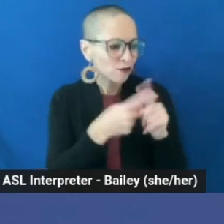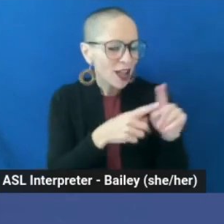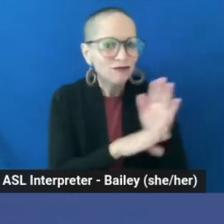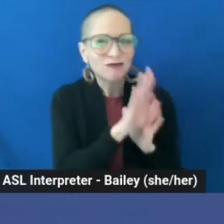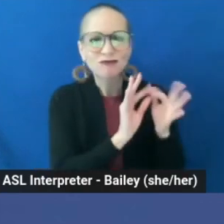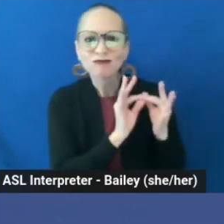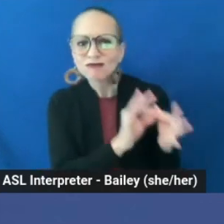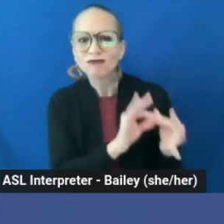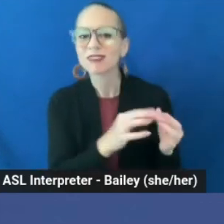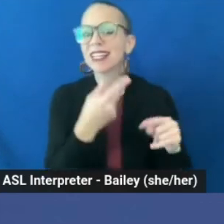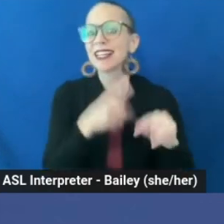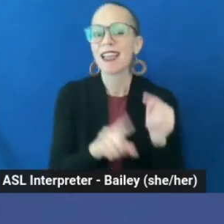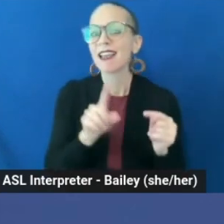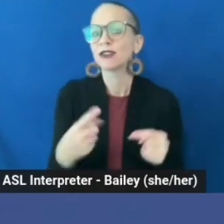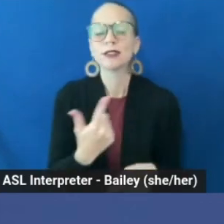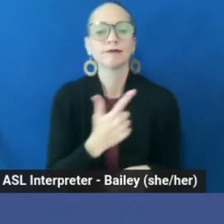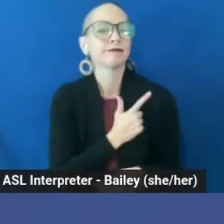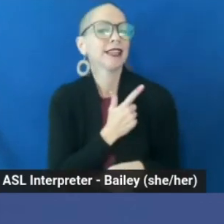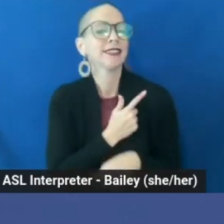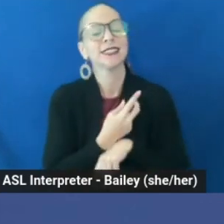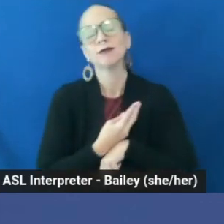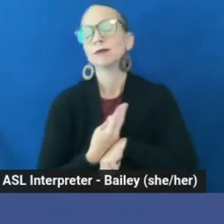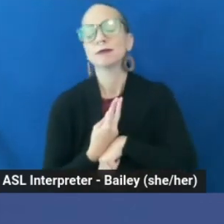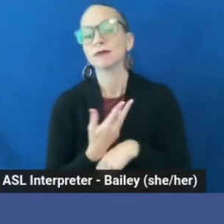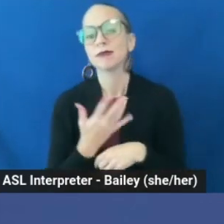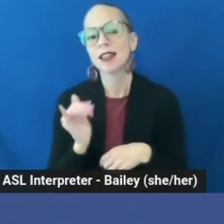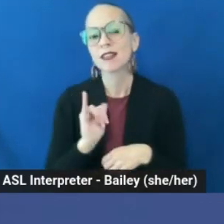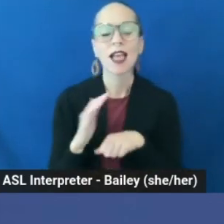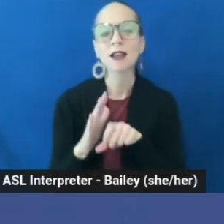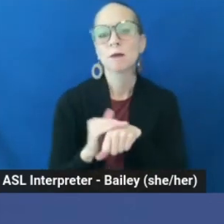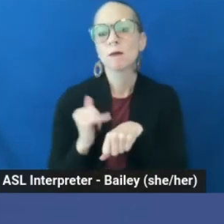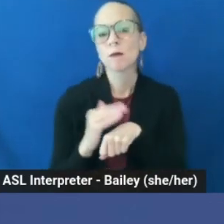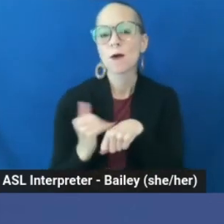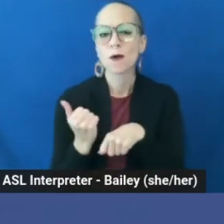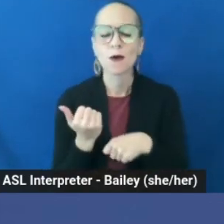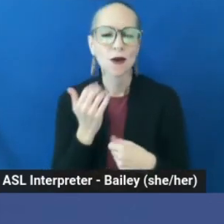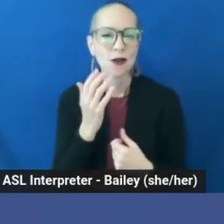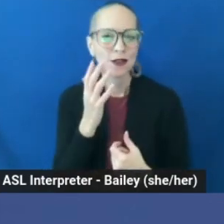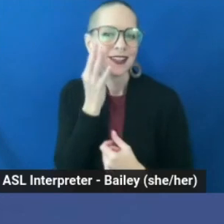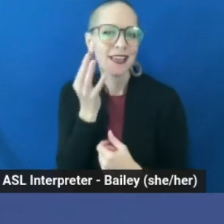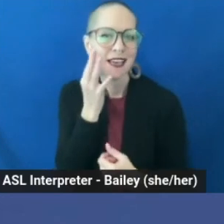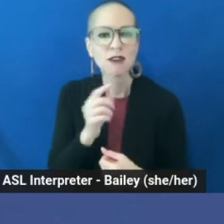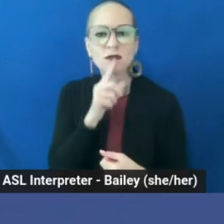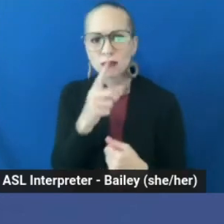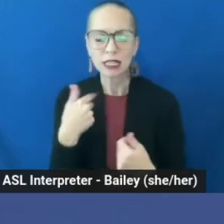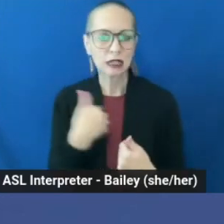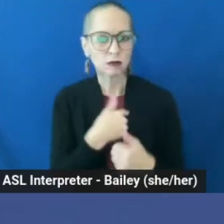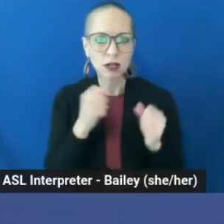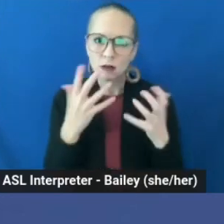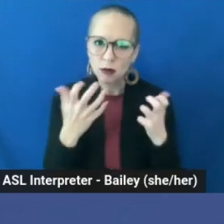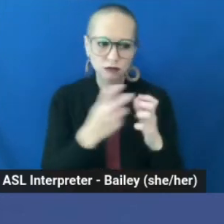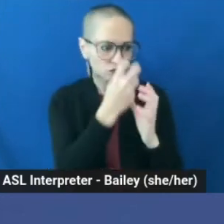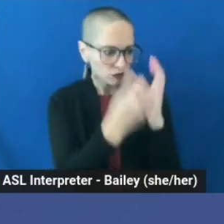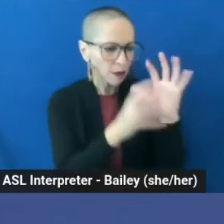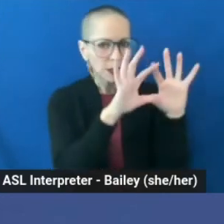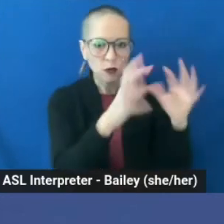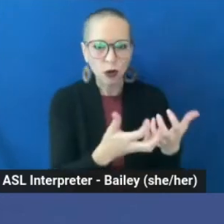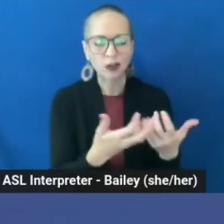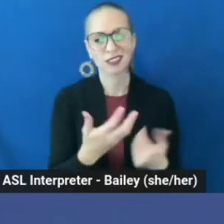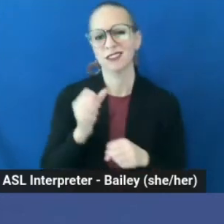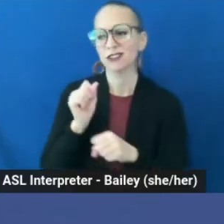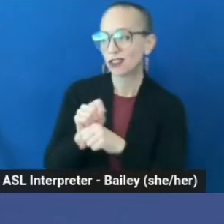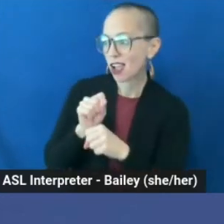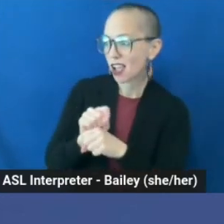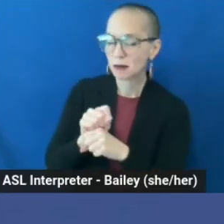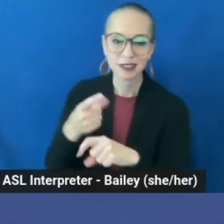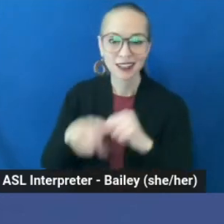out and lazing around like a spoiled house cat, and even on creating the world we want to live in. Jobs, can't get